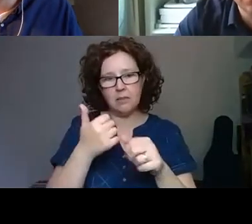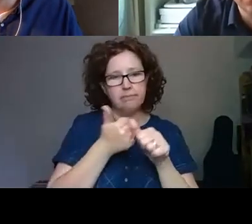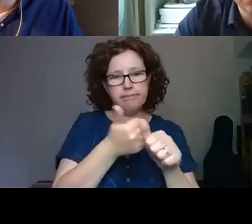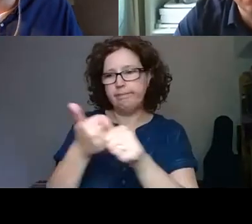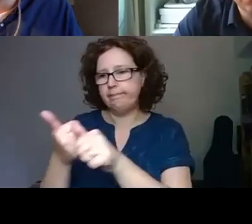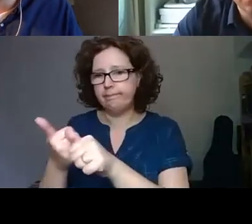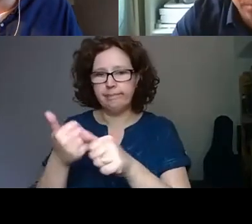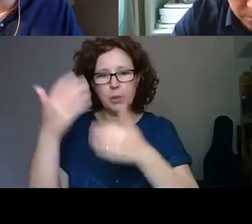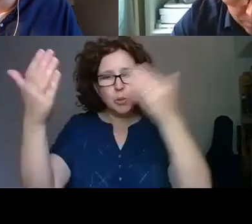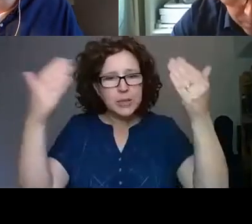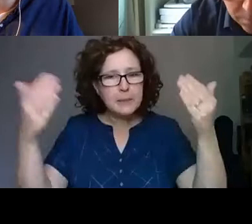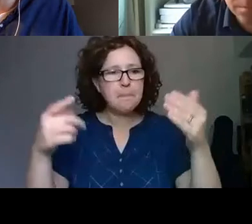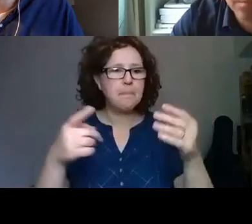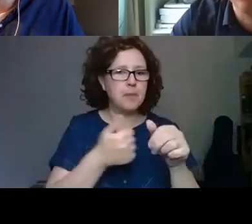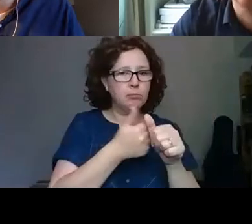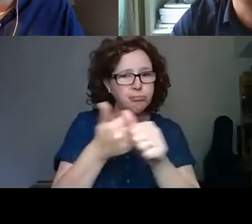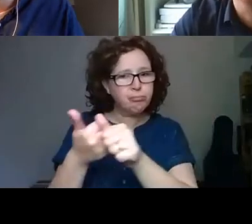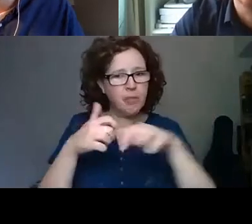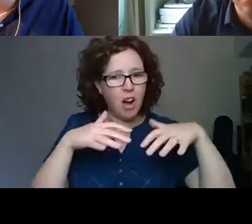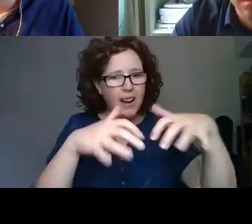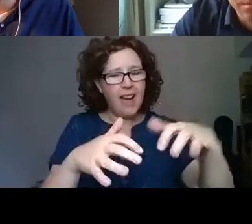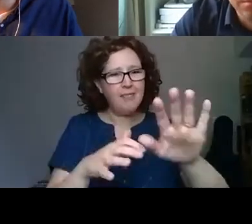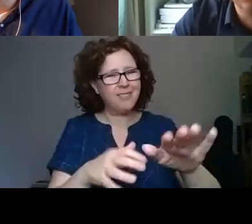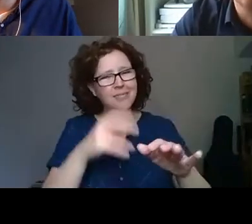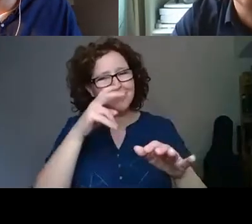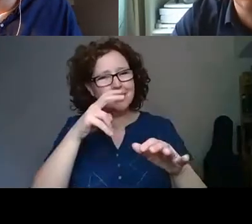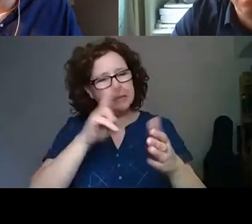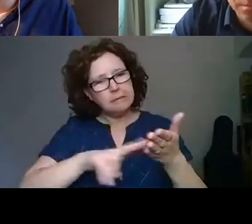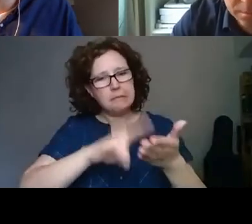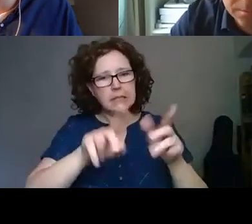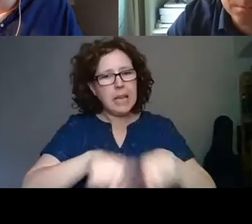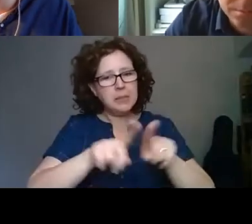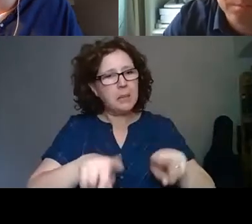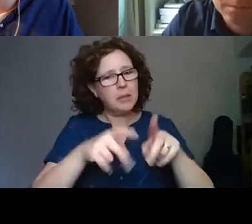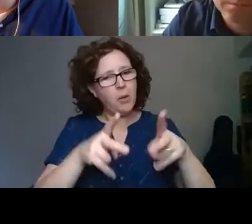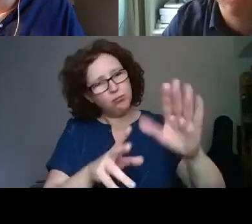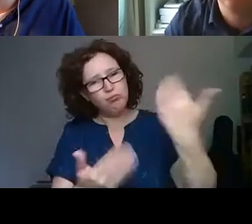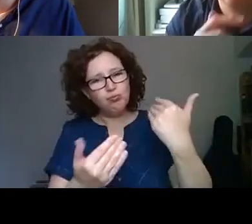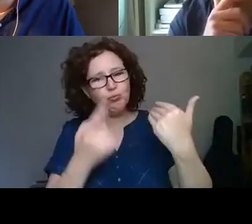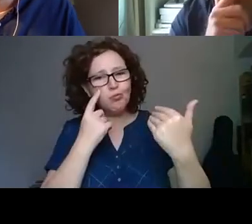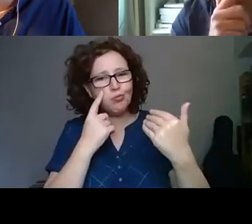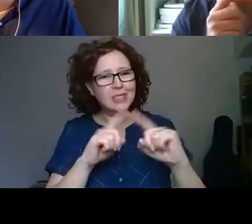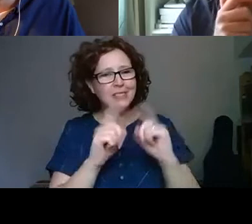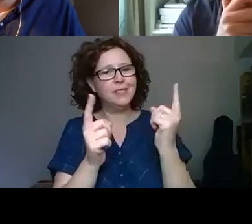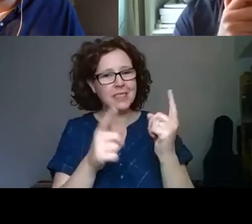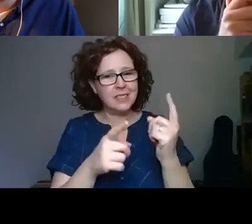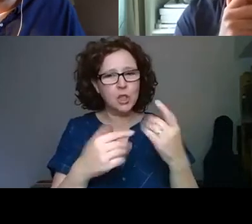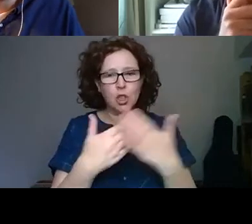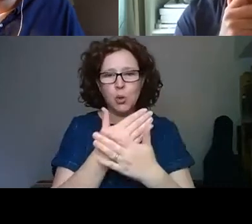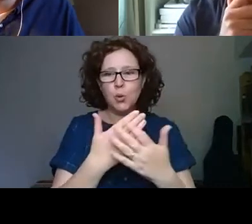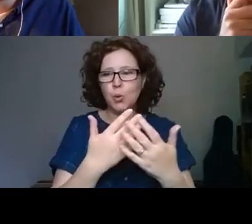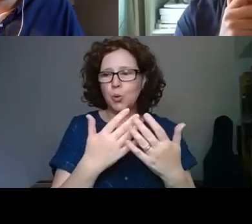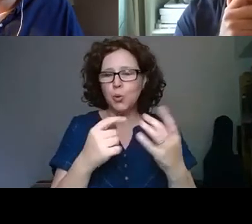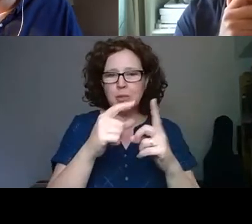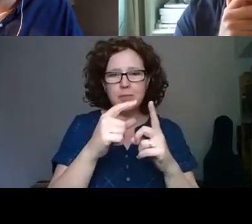archives to step outside their comfort zone, and find new ways to use digital approaches. I